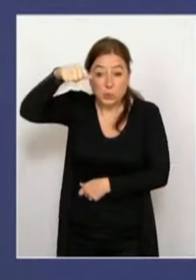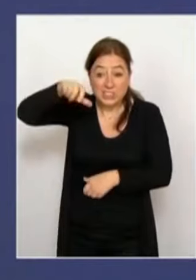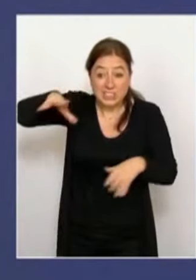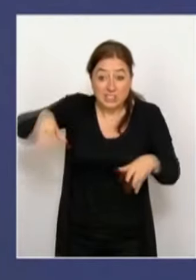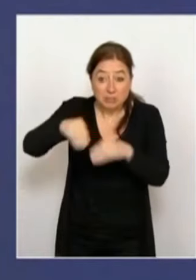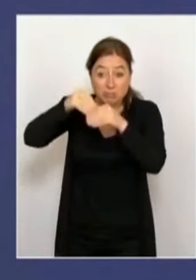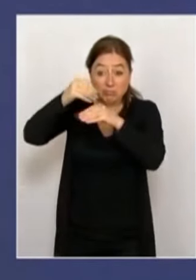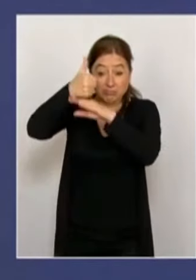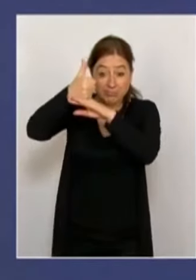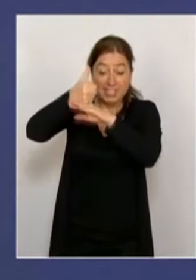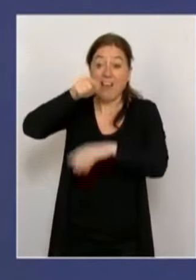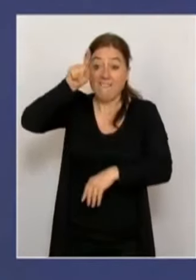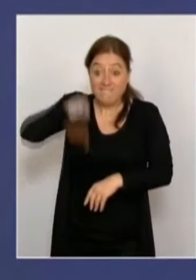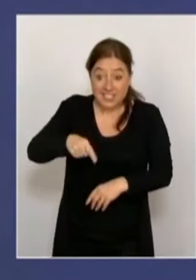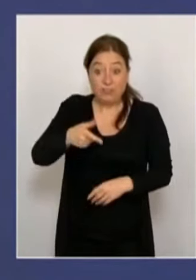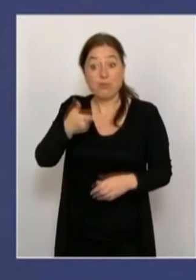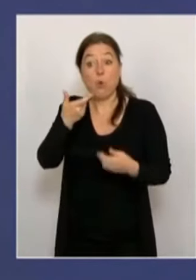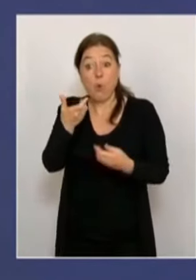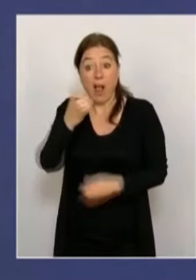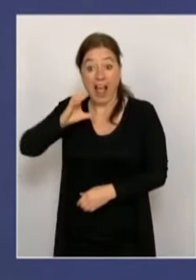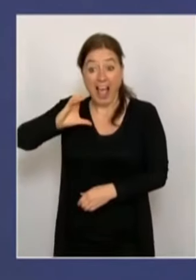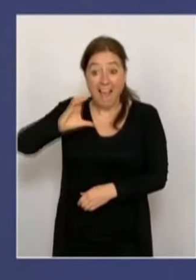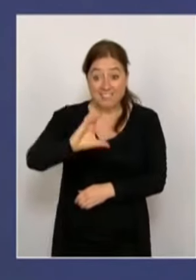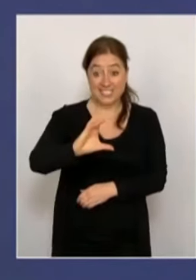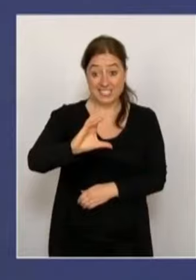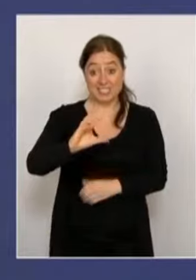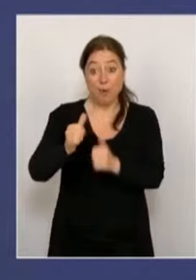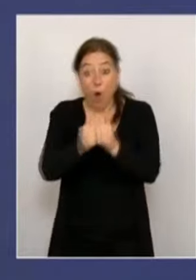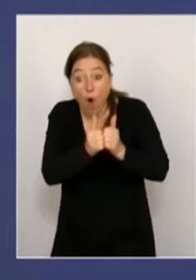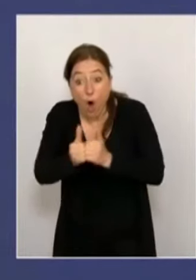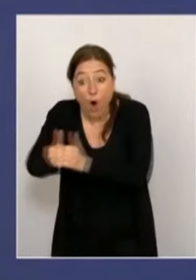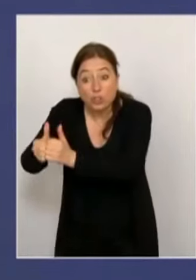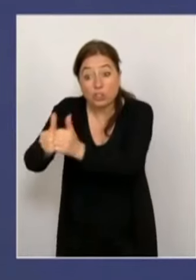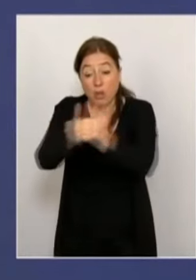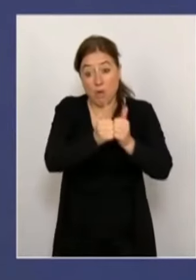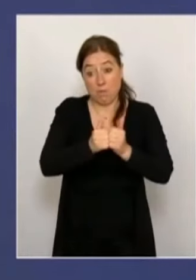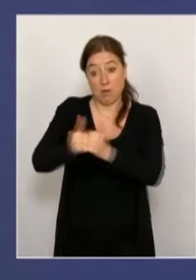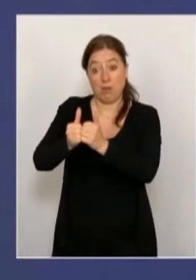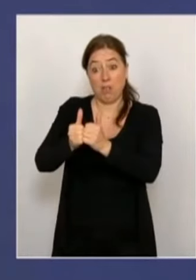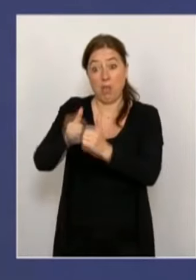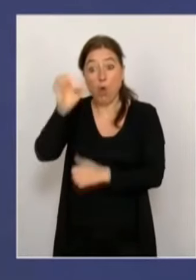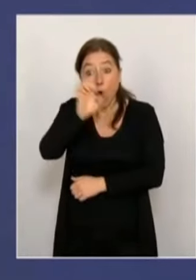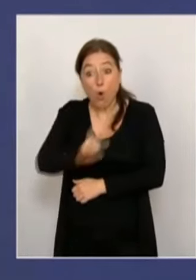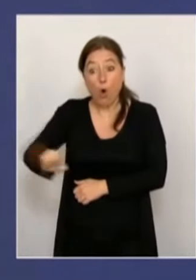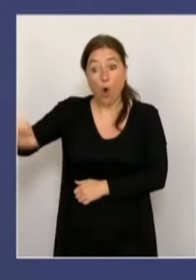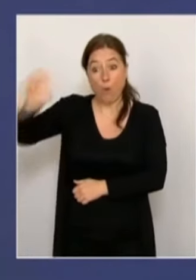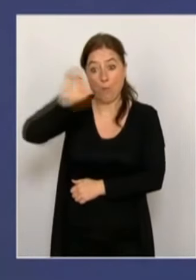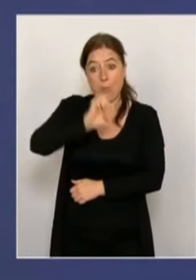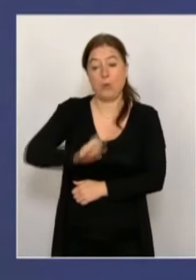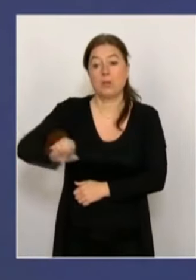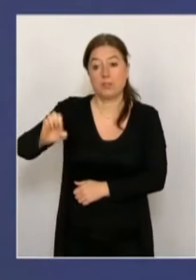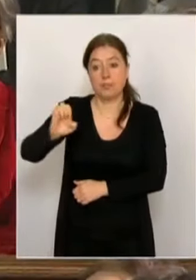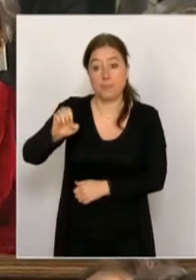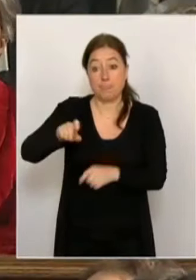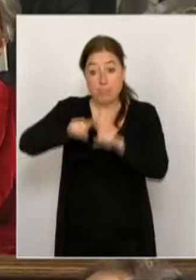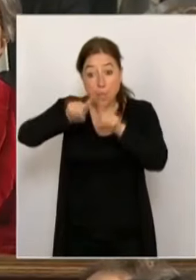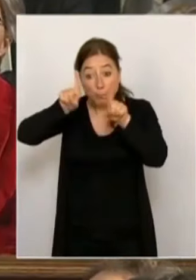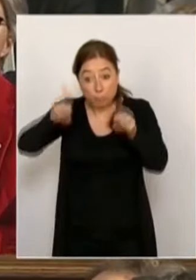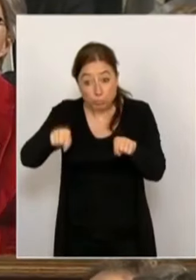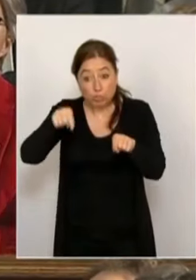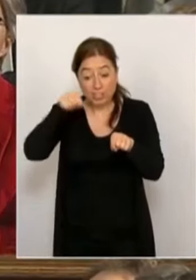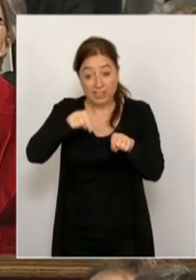joint capacity. So we need a common investment fund.